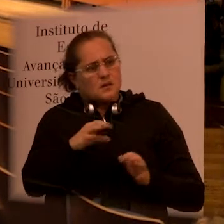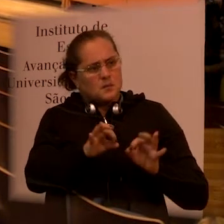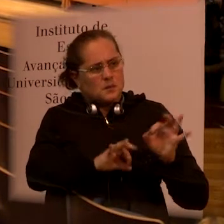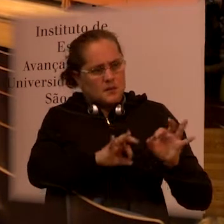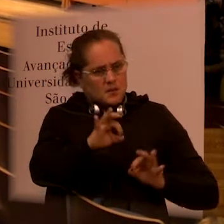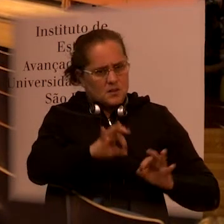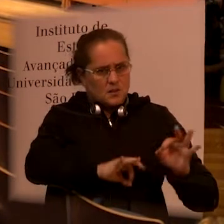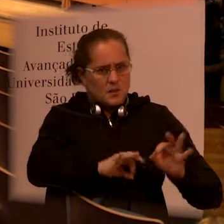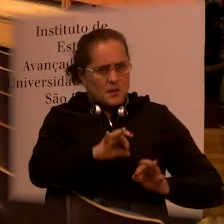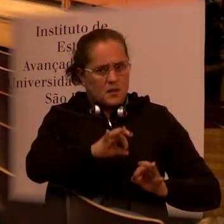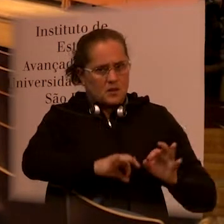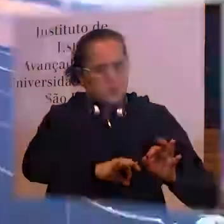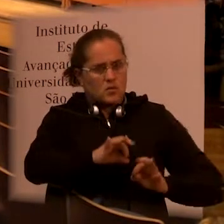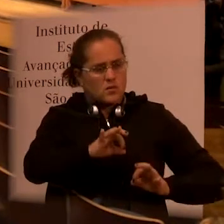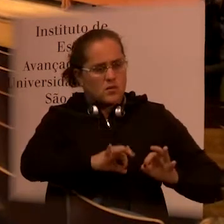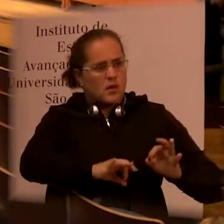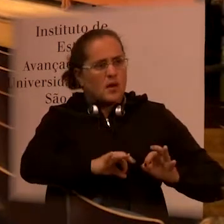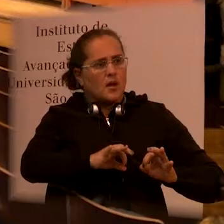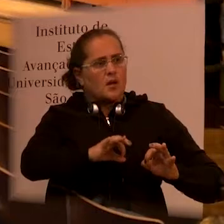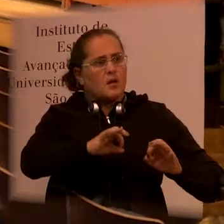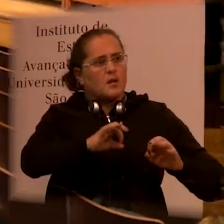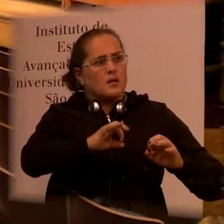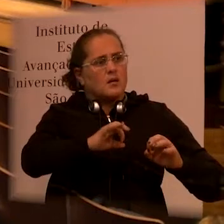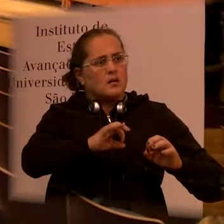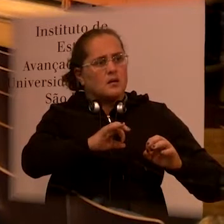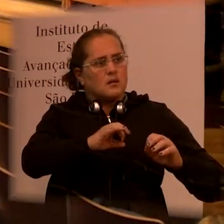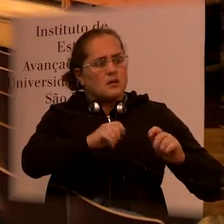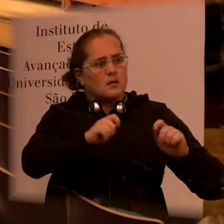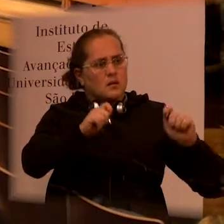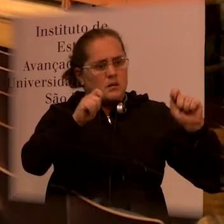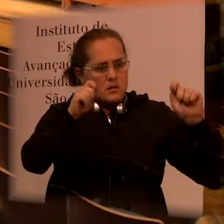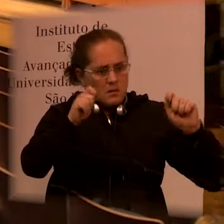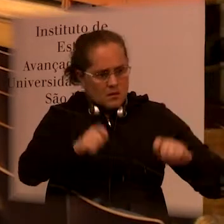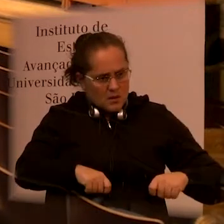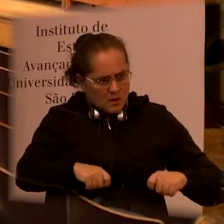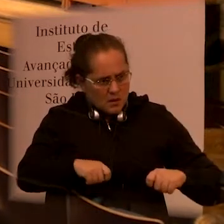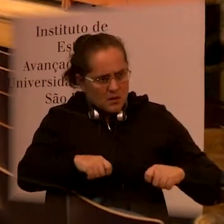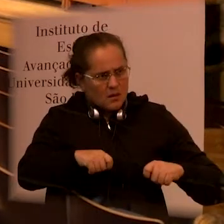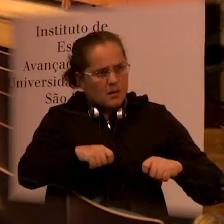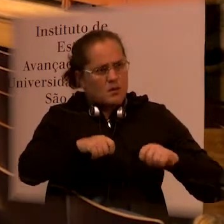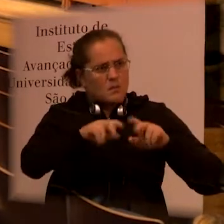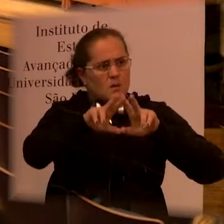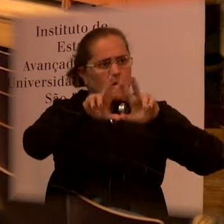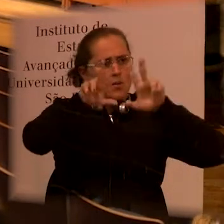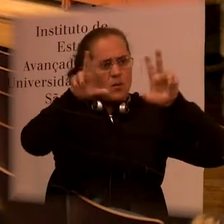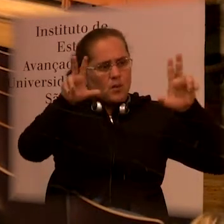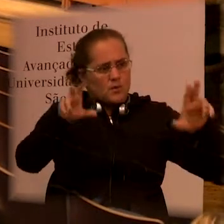kind of planning that would extend or foster